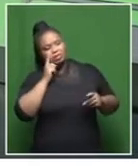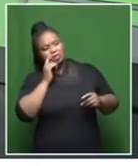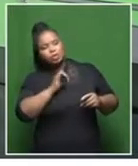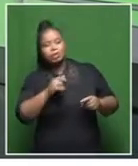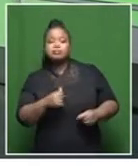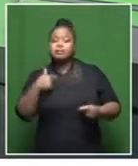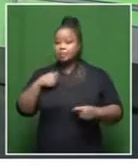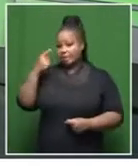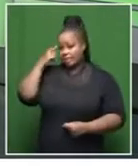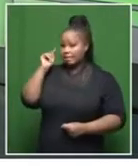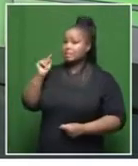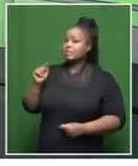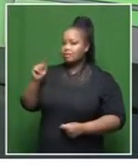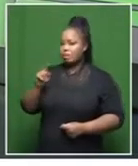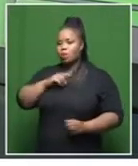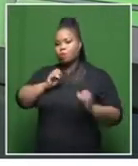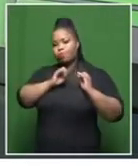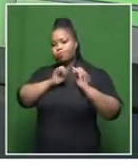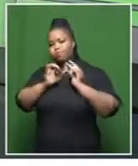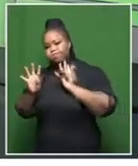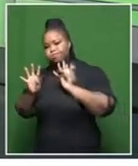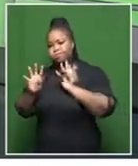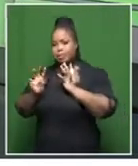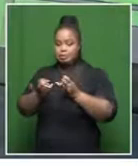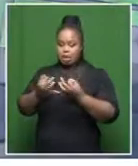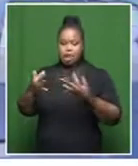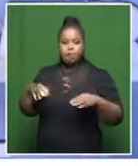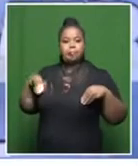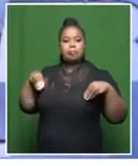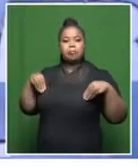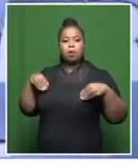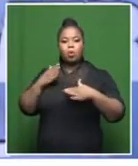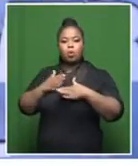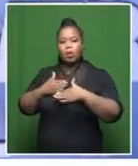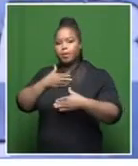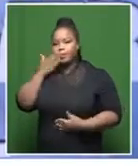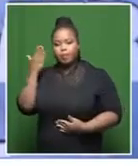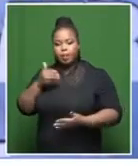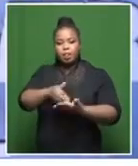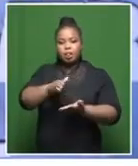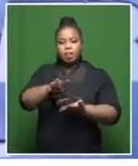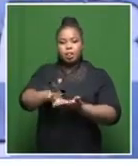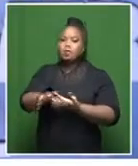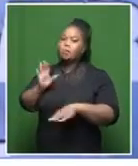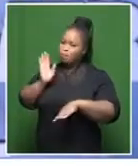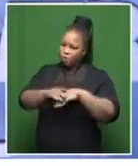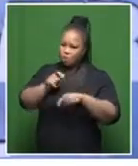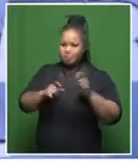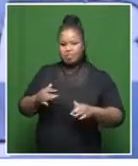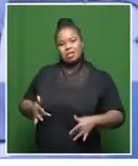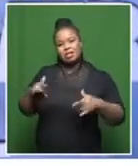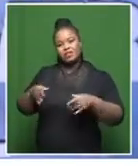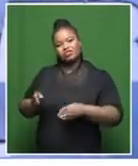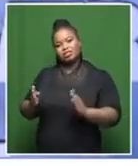an influx. And now when so many people lose their jobs, there's even a bigger influx. And there's not enough housing